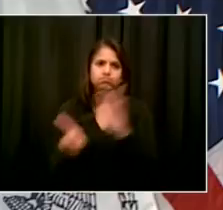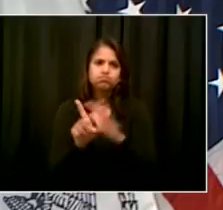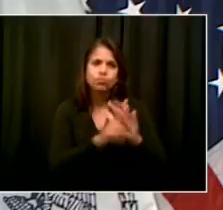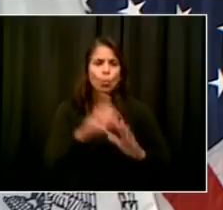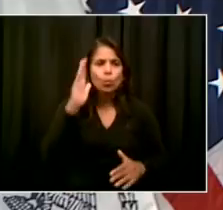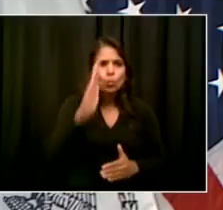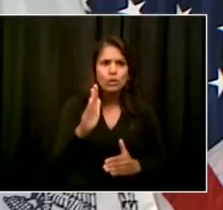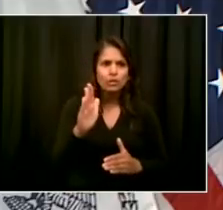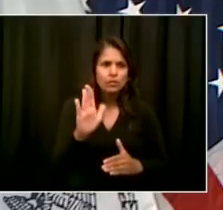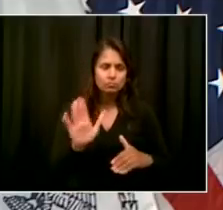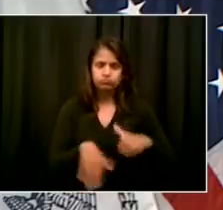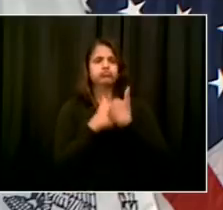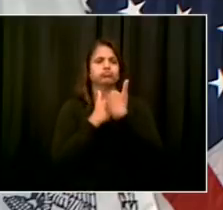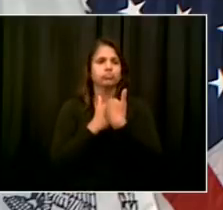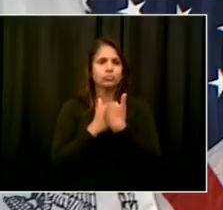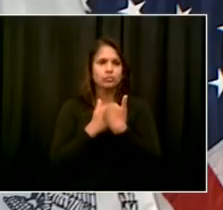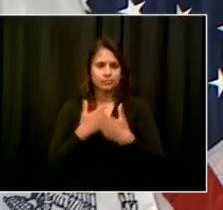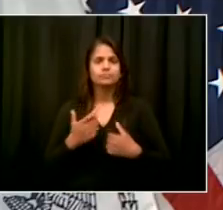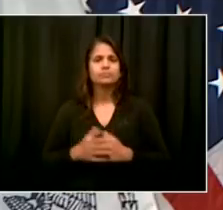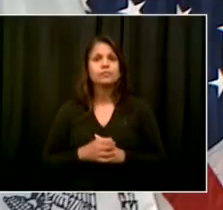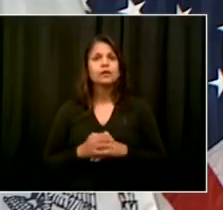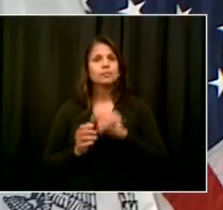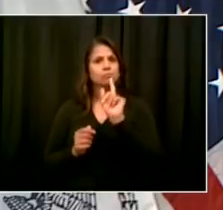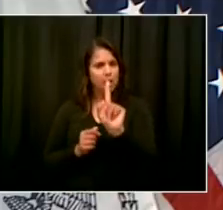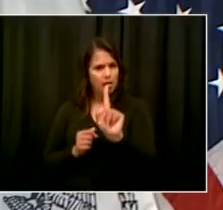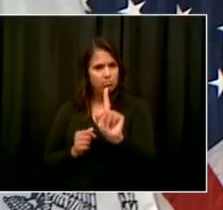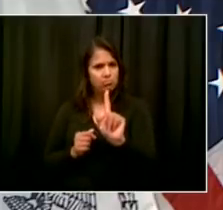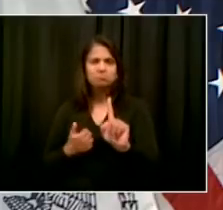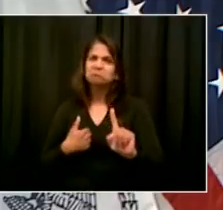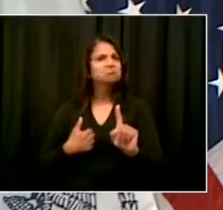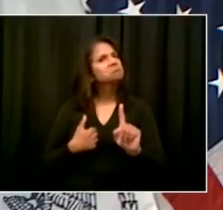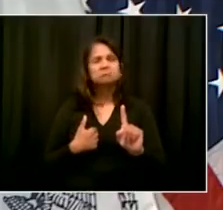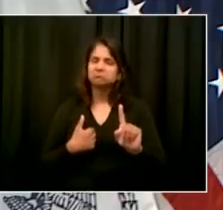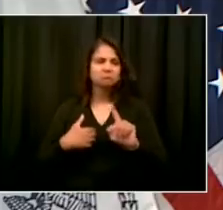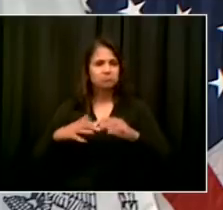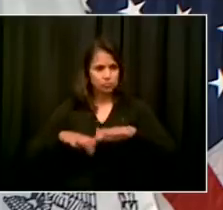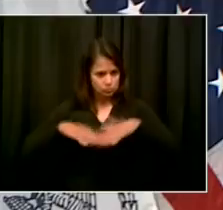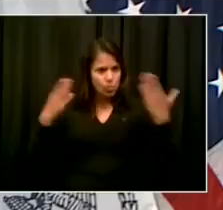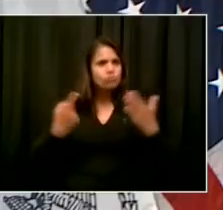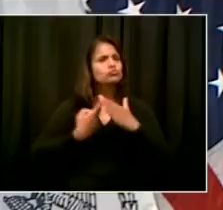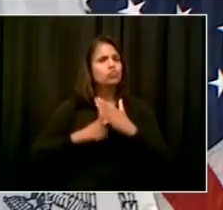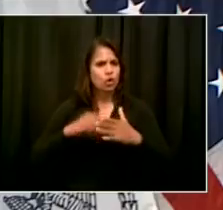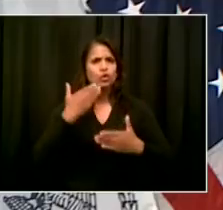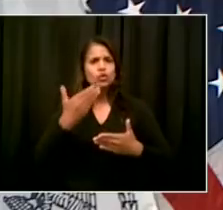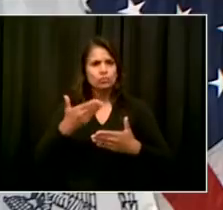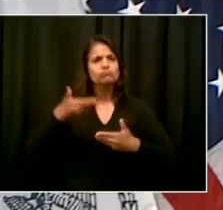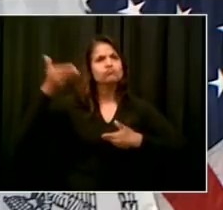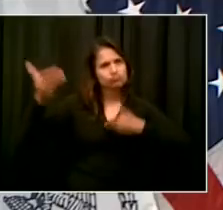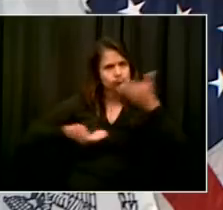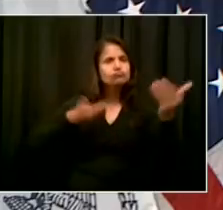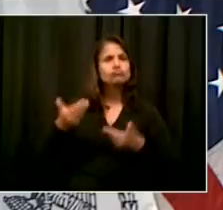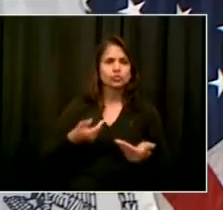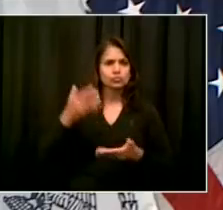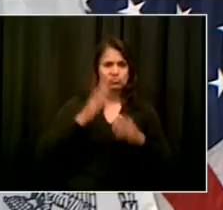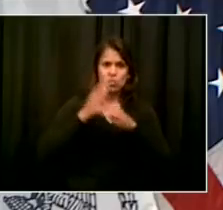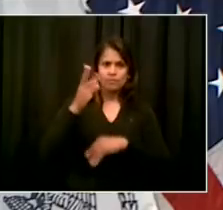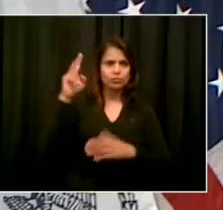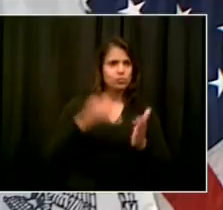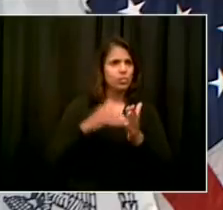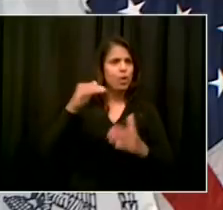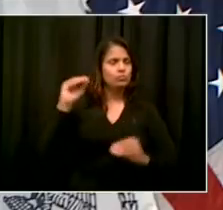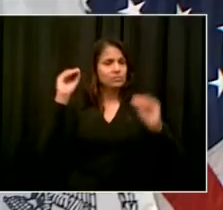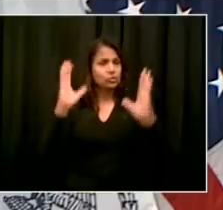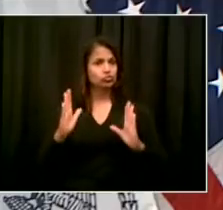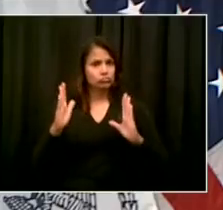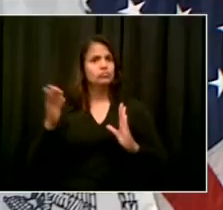by getting these educators into play. And then, again, we'll continue to make adjustments going forward. But what's most important is that our schools can